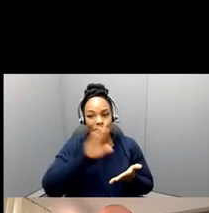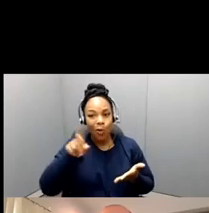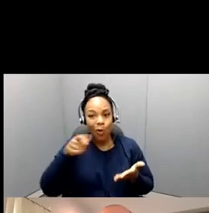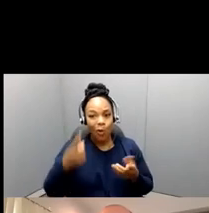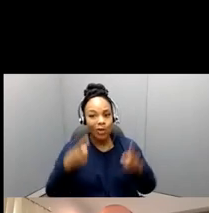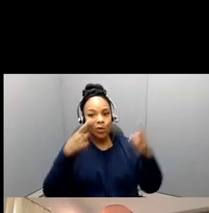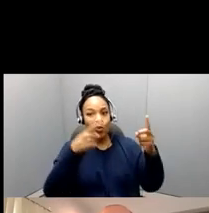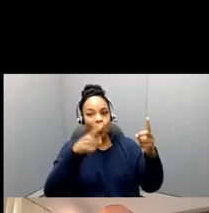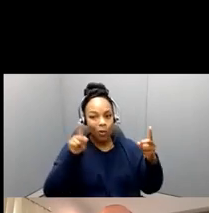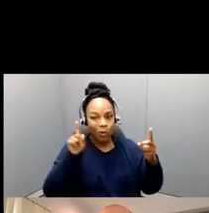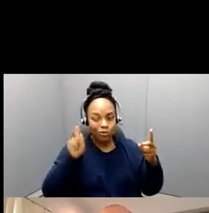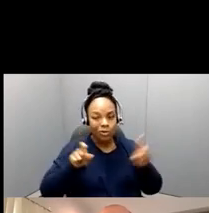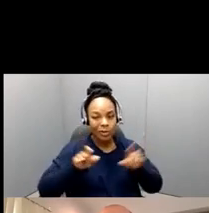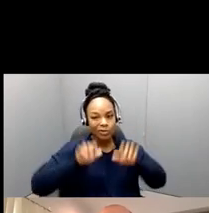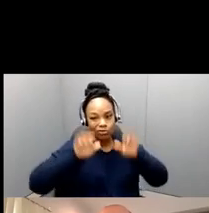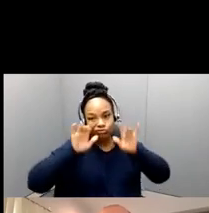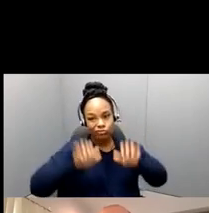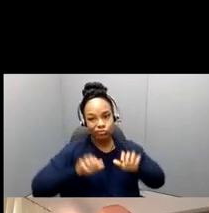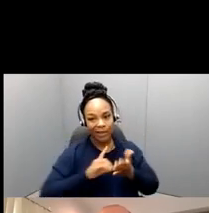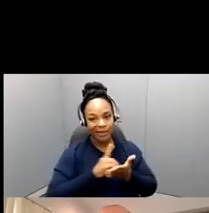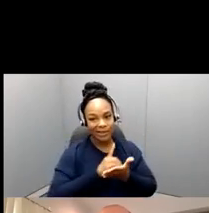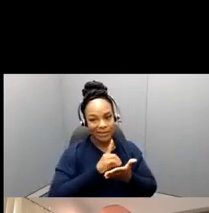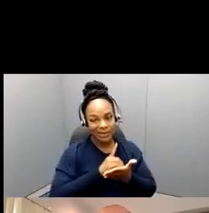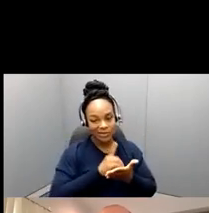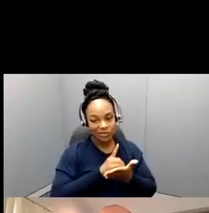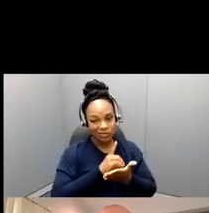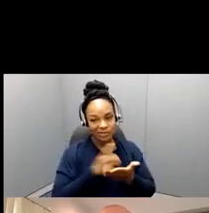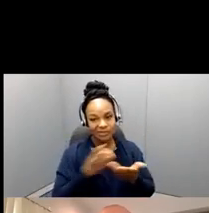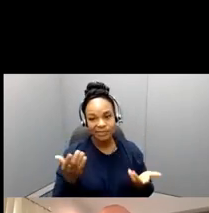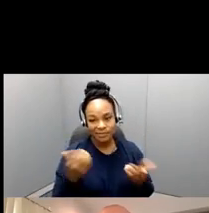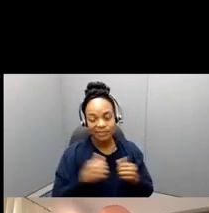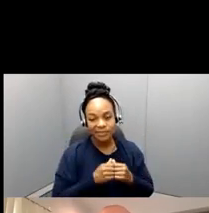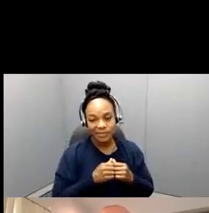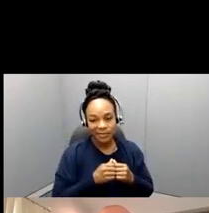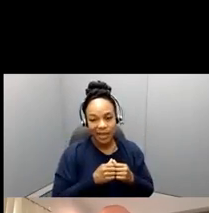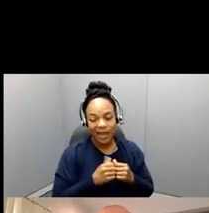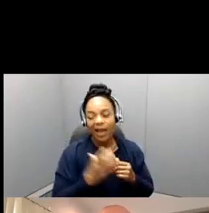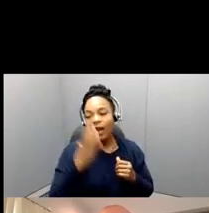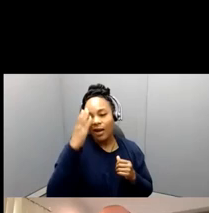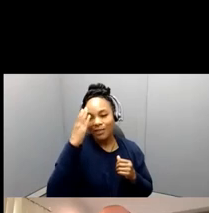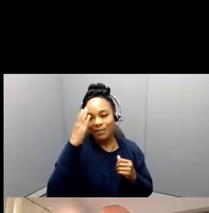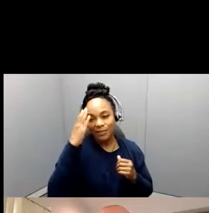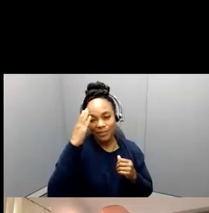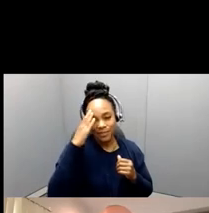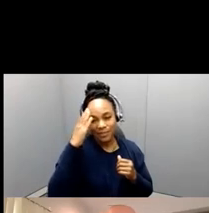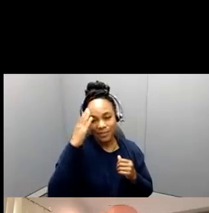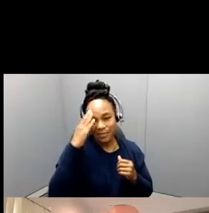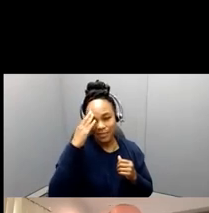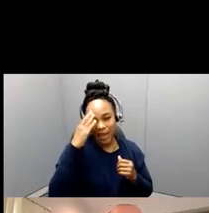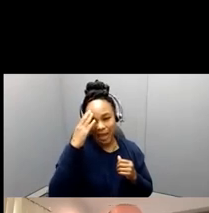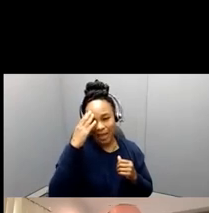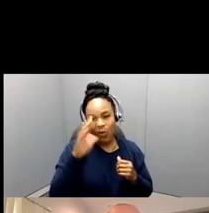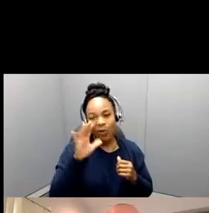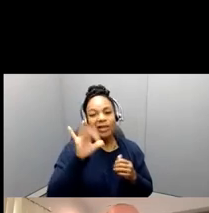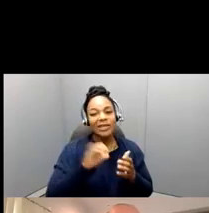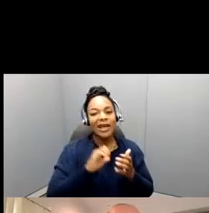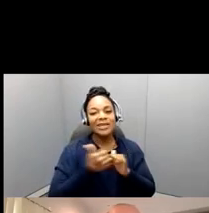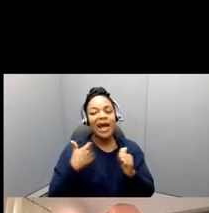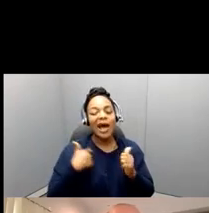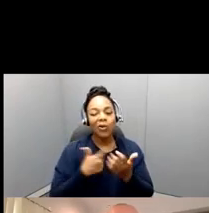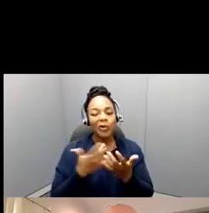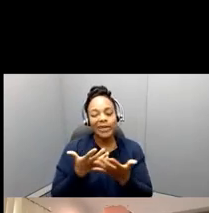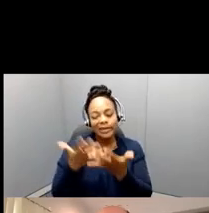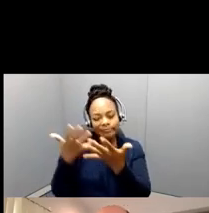far along, because sometimes, that is the thing that sometimes separates some studies, is that just how developed the study is at the time of this